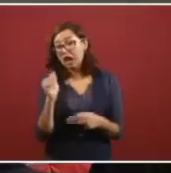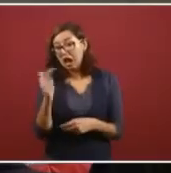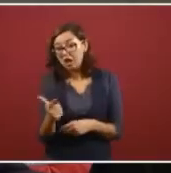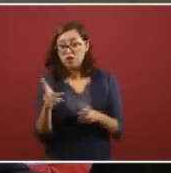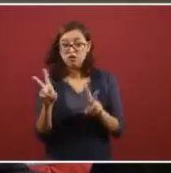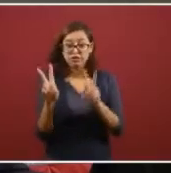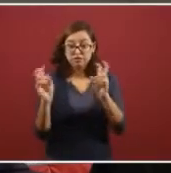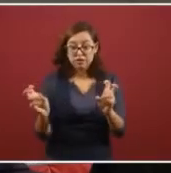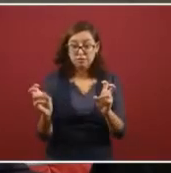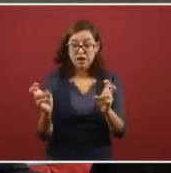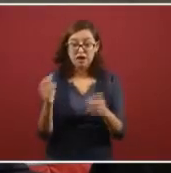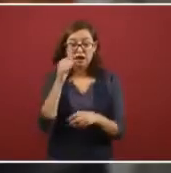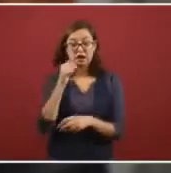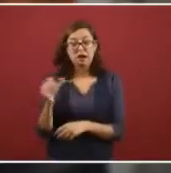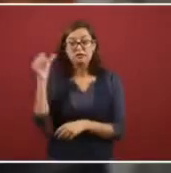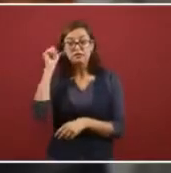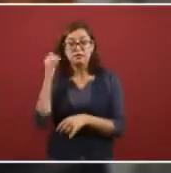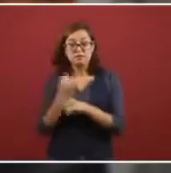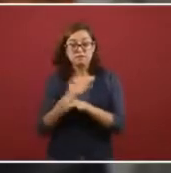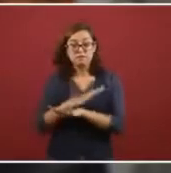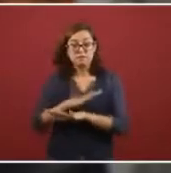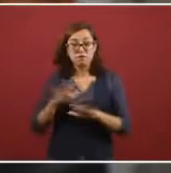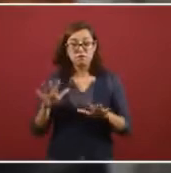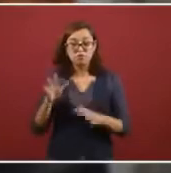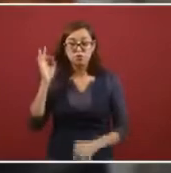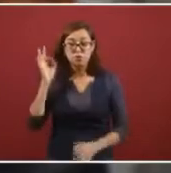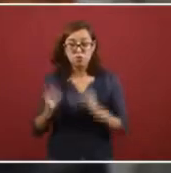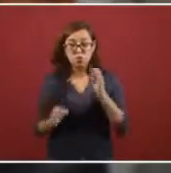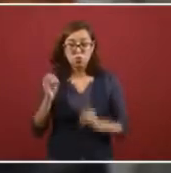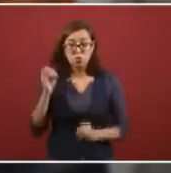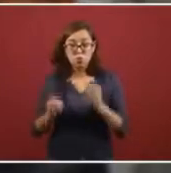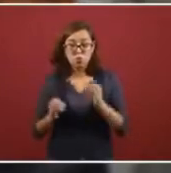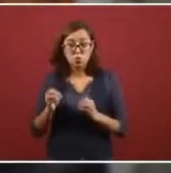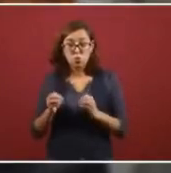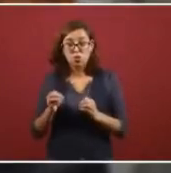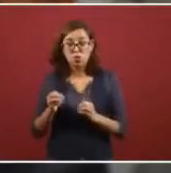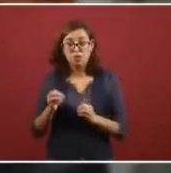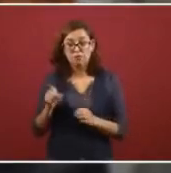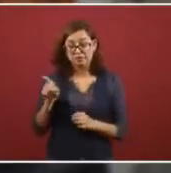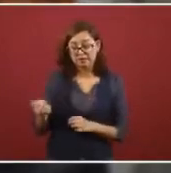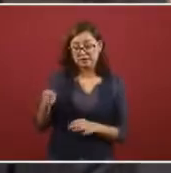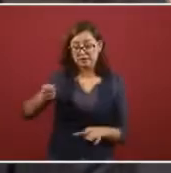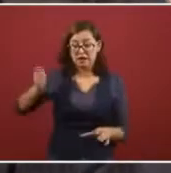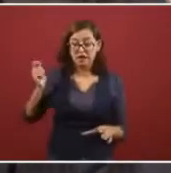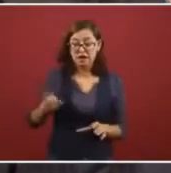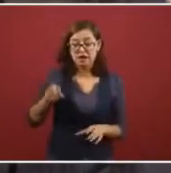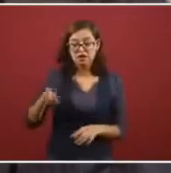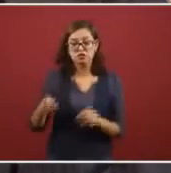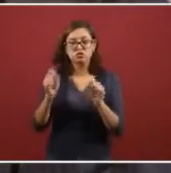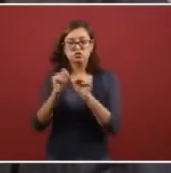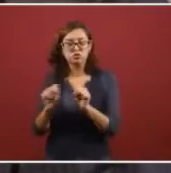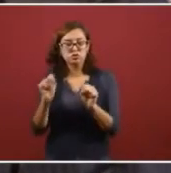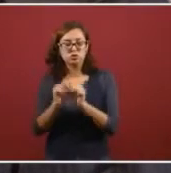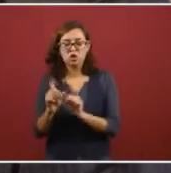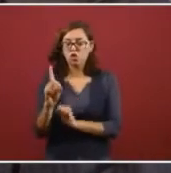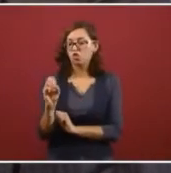and commentaries regarding what was discussed yesterday, that the judge that took